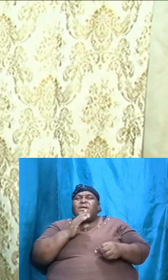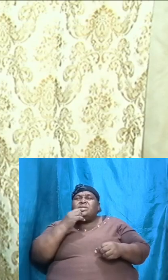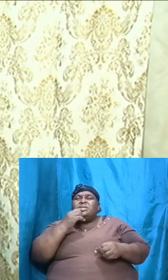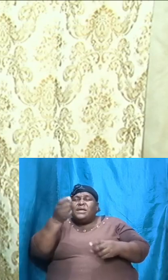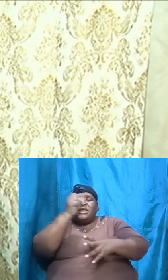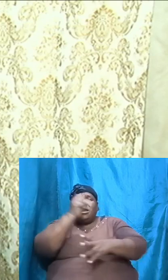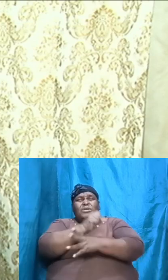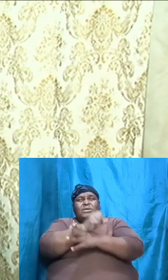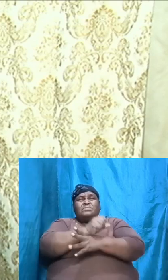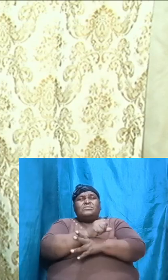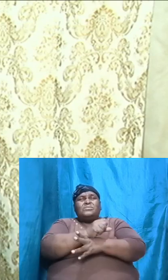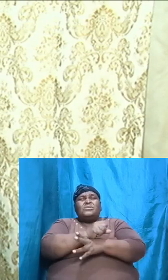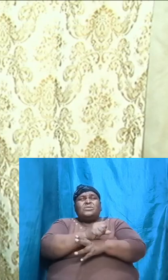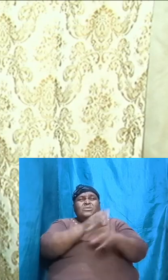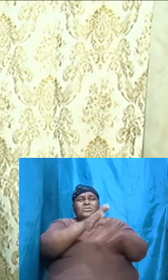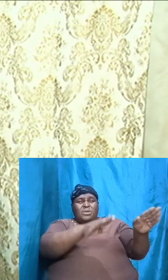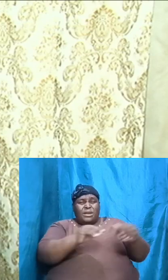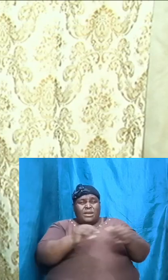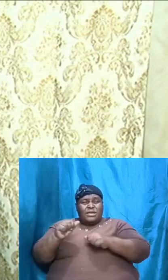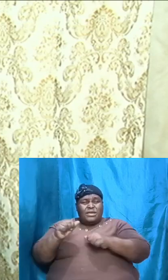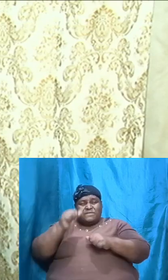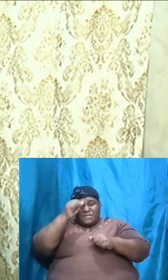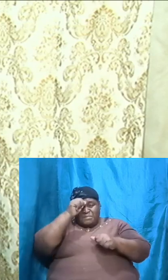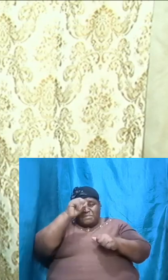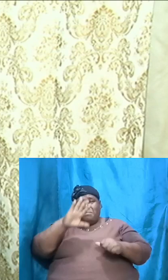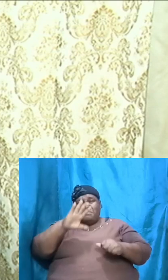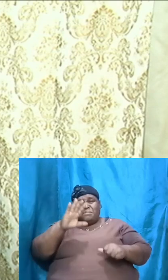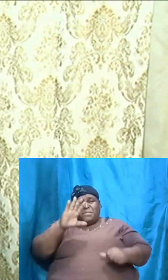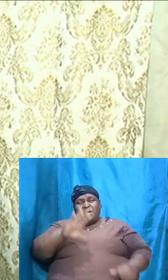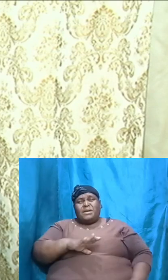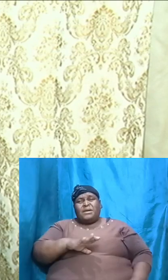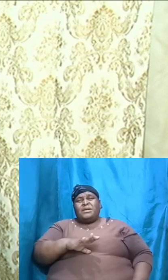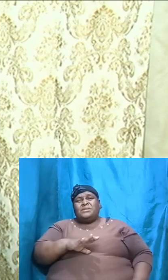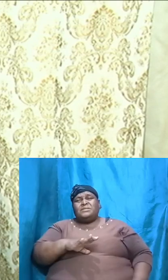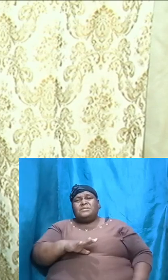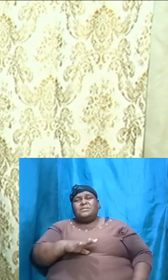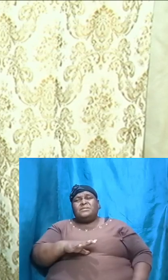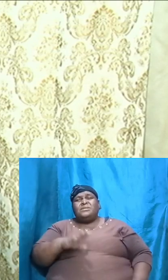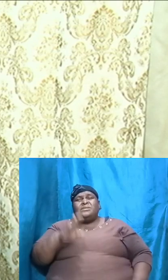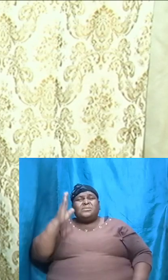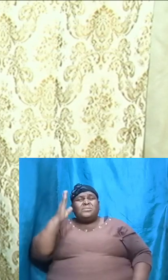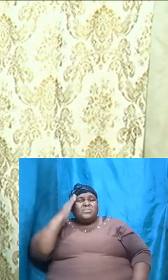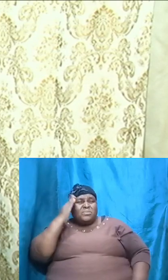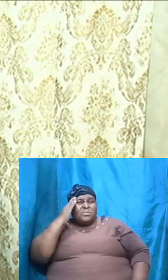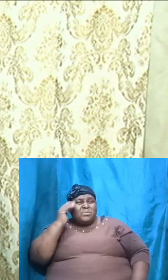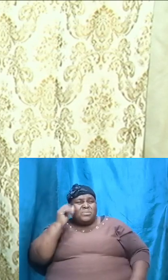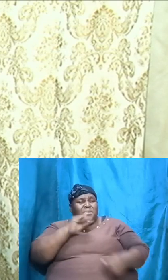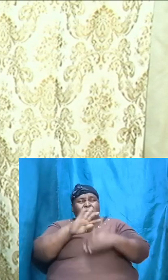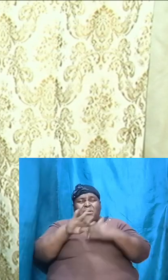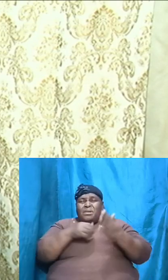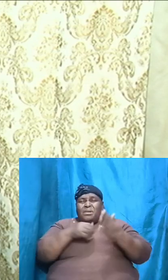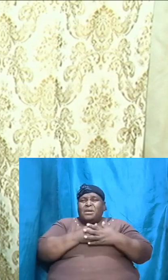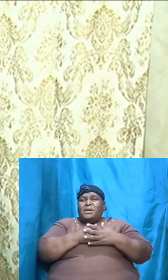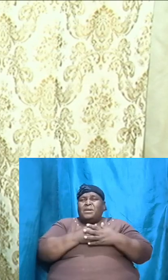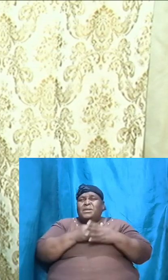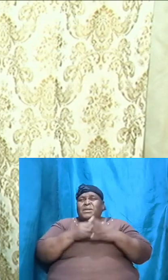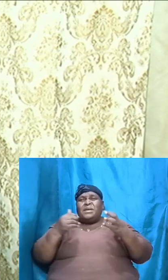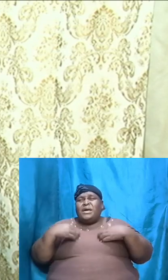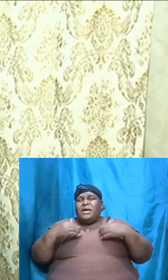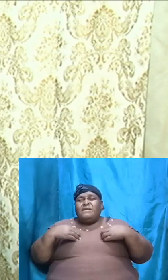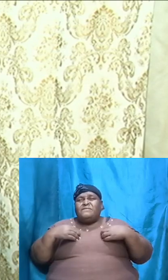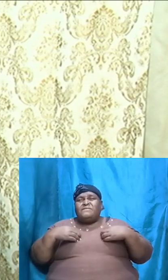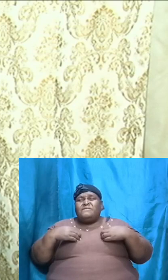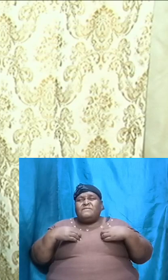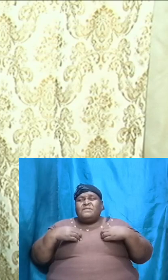the man knew all that he had because at that time Abraham was a wealthy man he was wealthy the